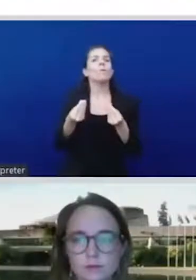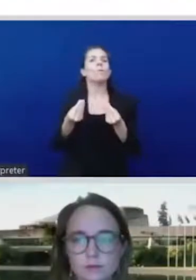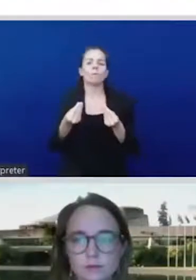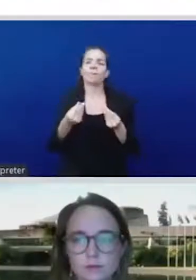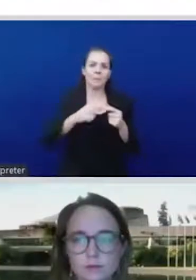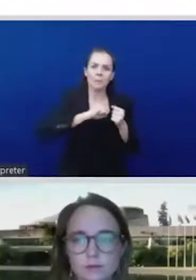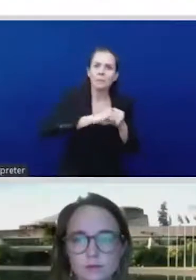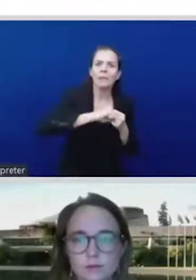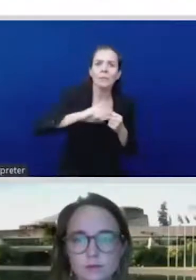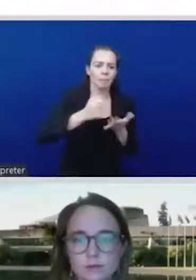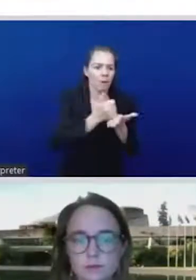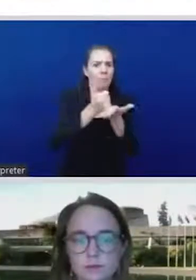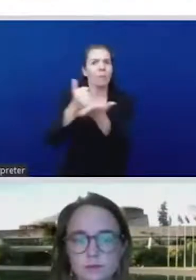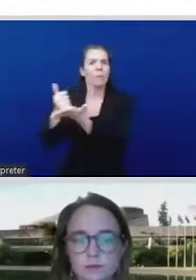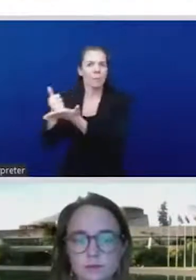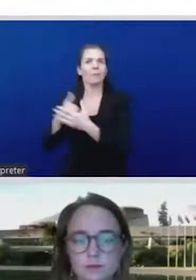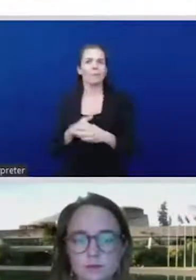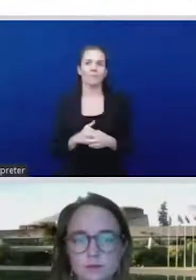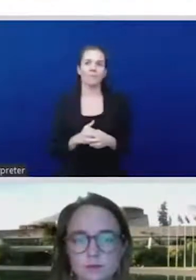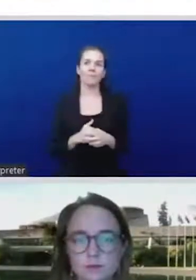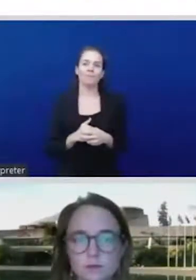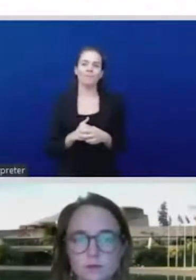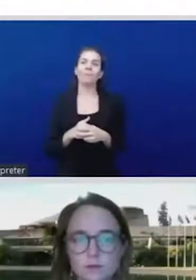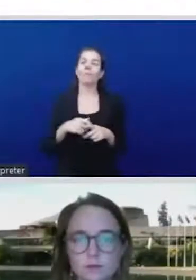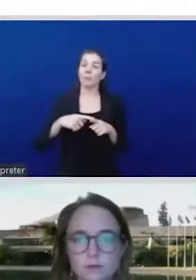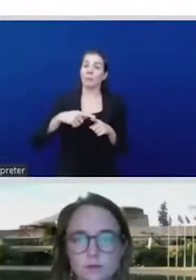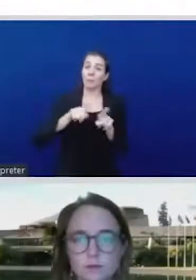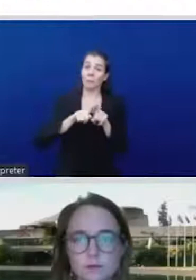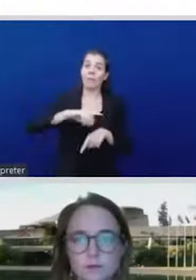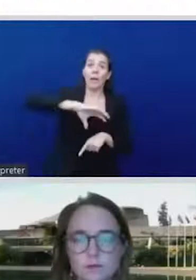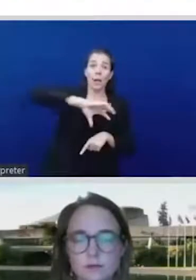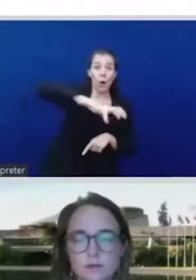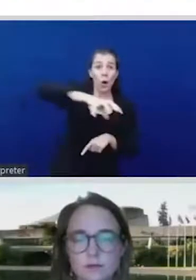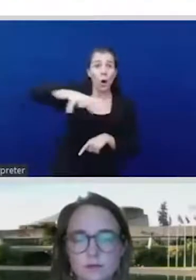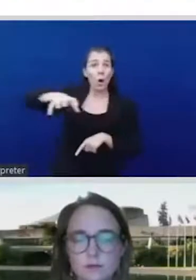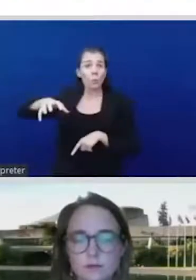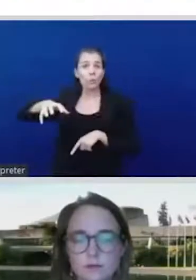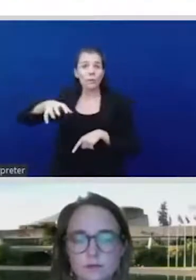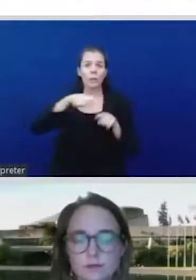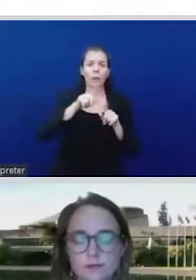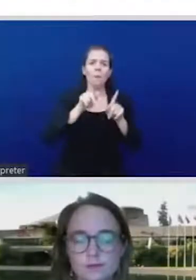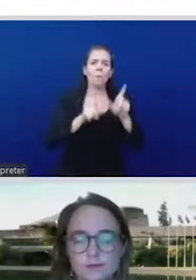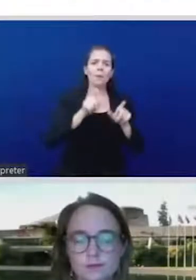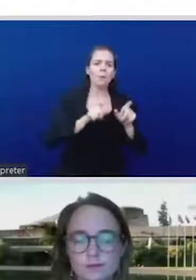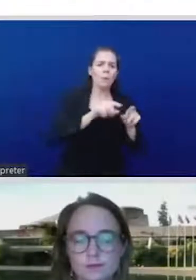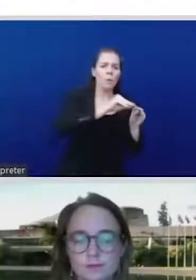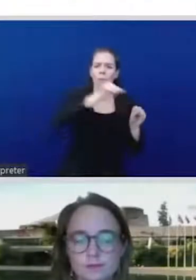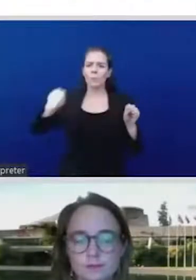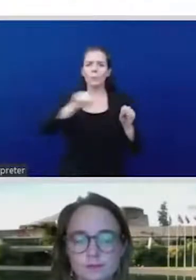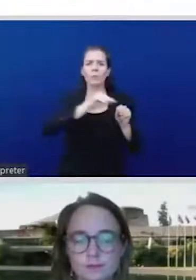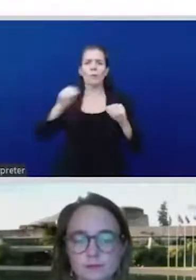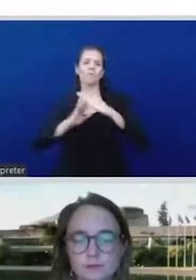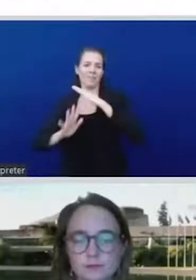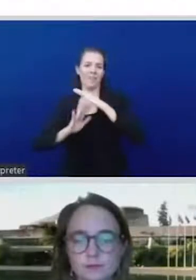of borders that we thought were thing of the past. Those solidarity, even amongst countries, that is now